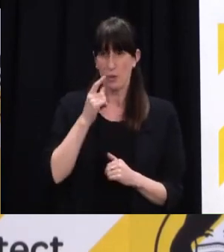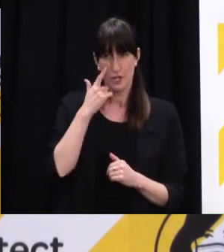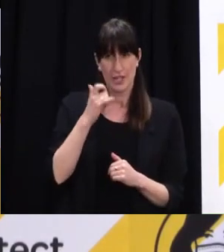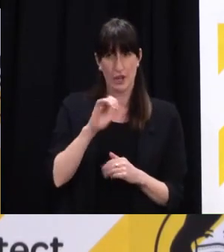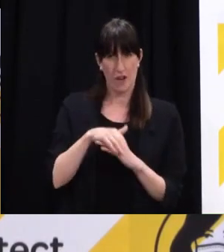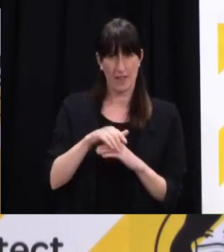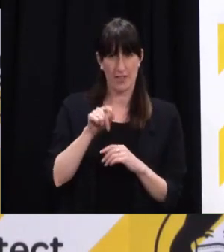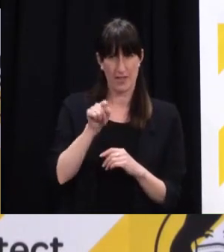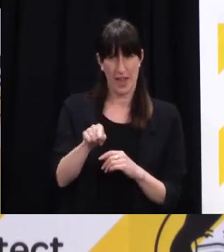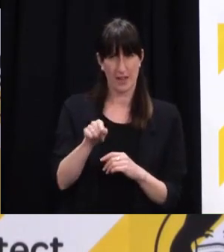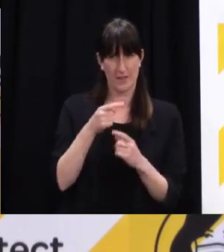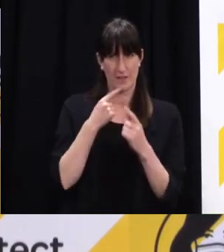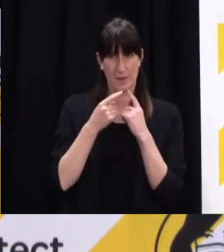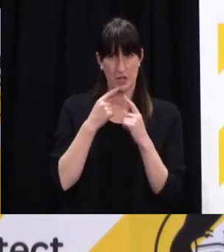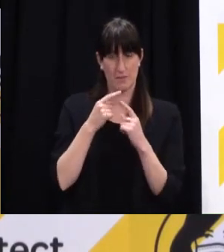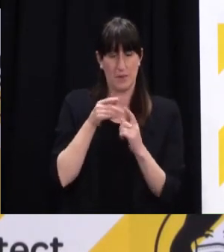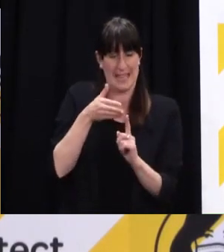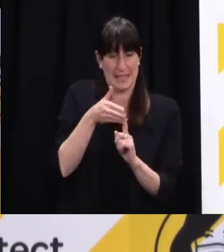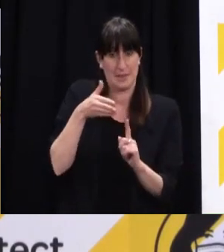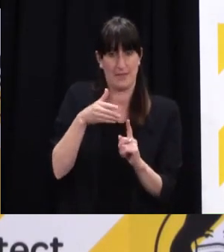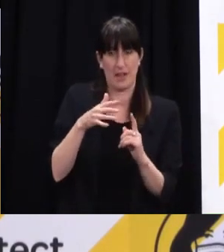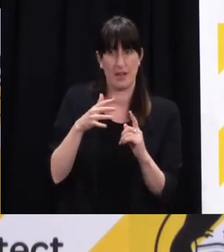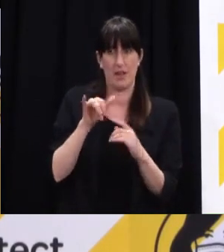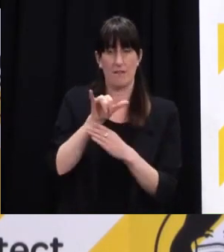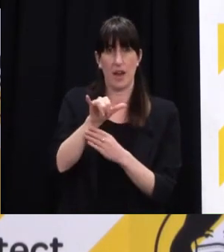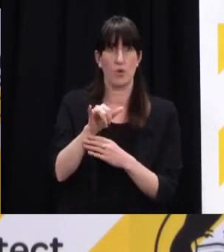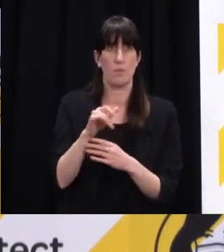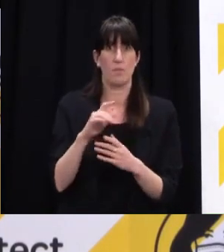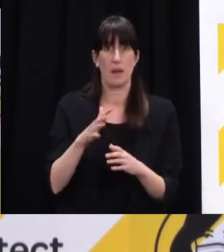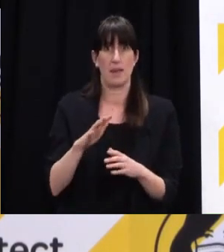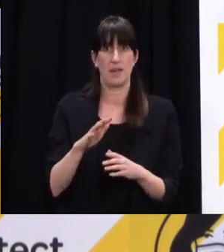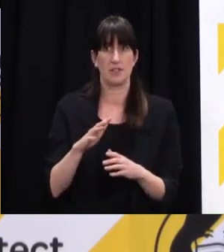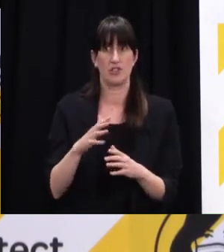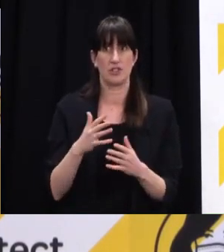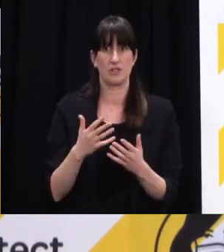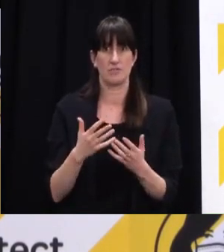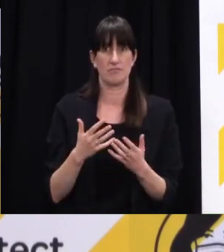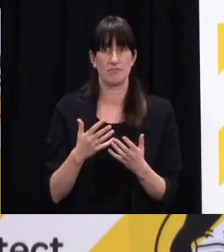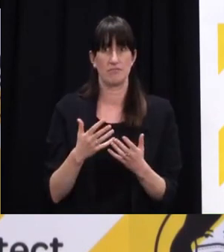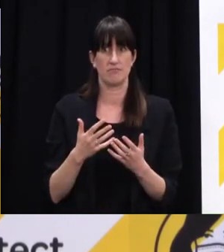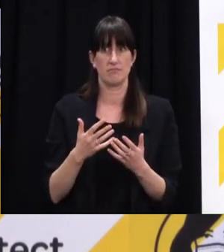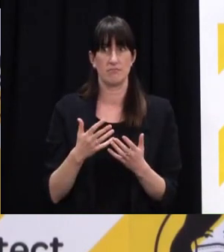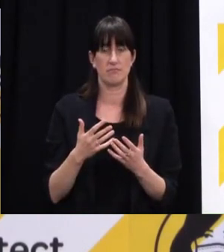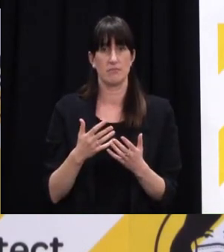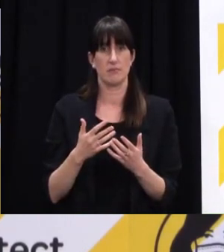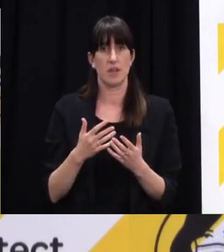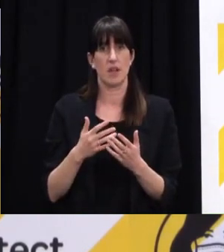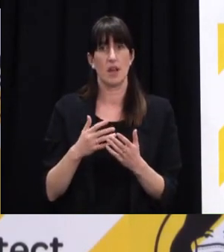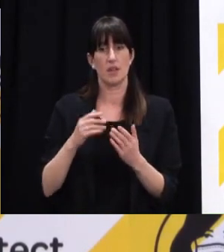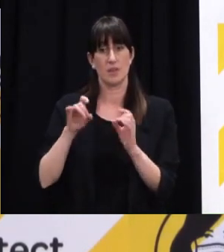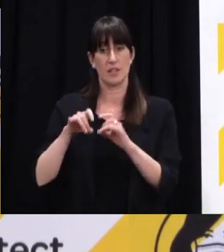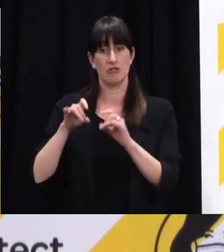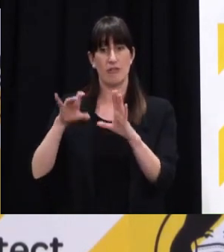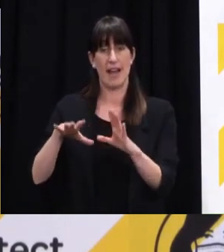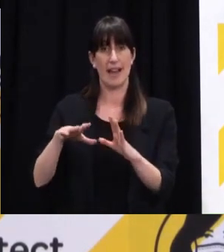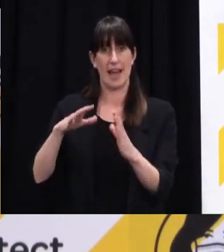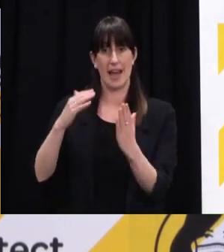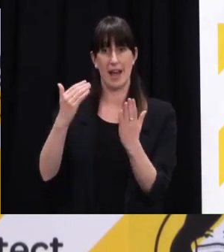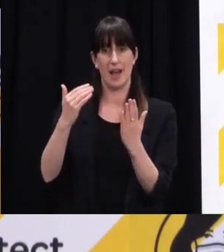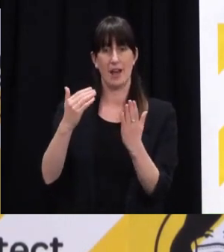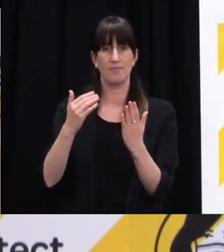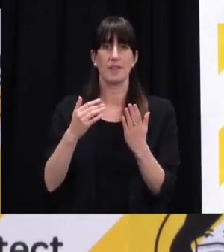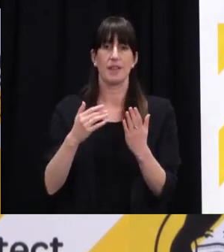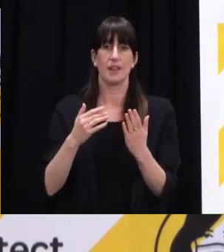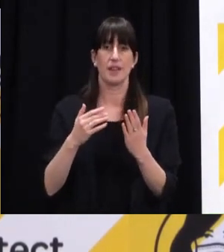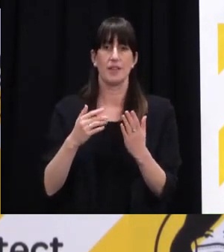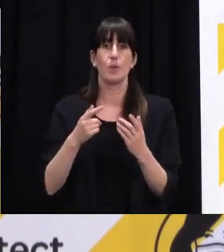flight or that it's just that it's captured in the fact that we were removing Australia from the list of countries that were exempt